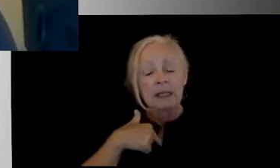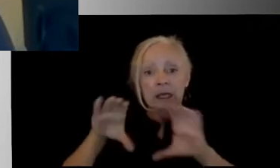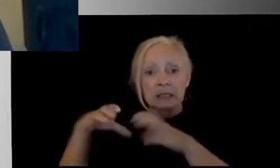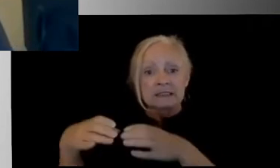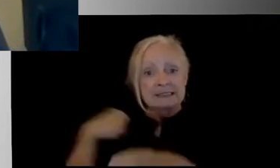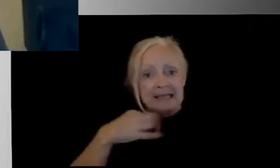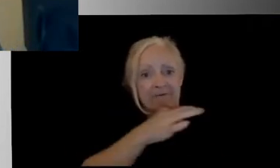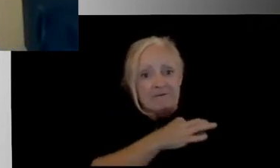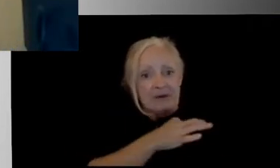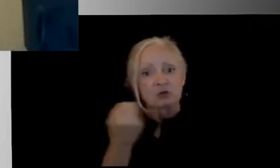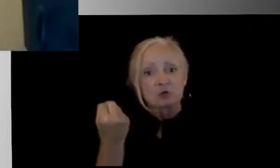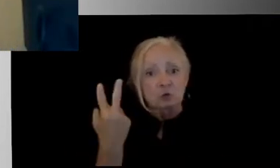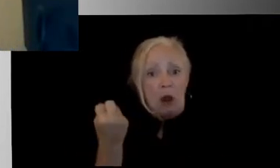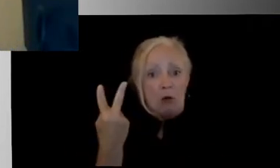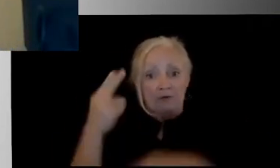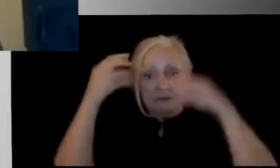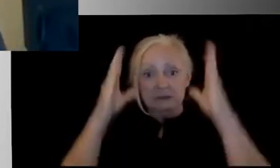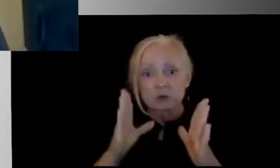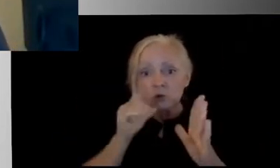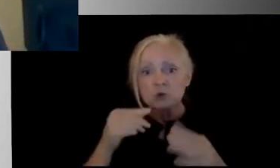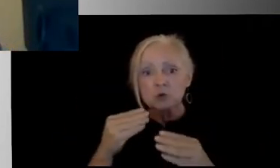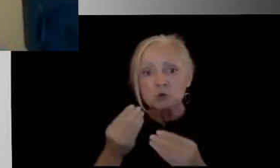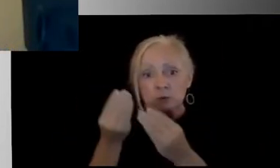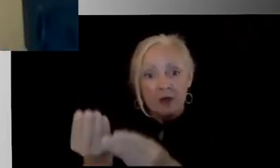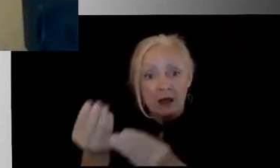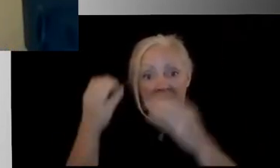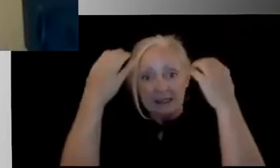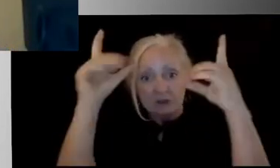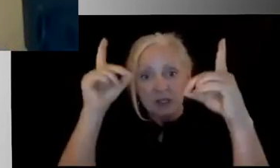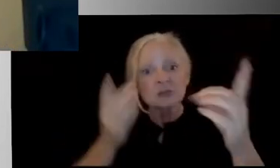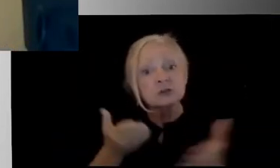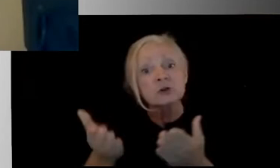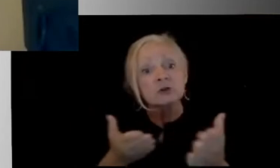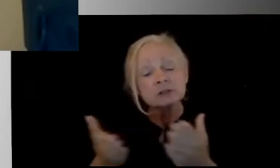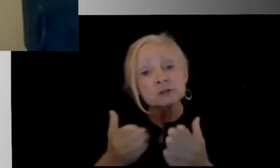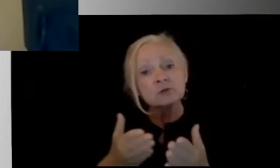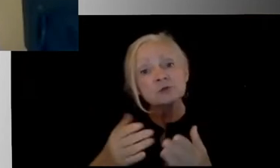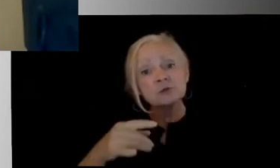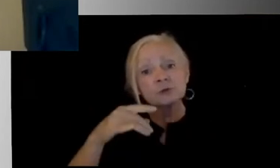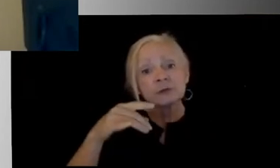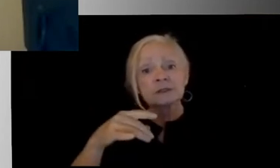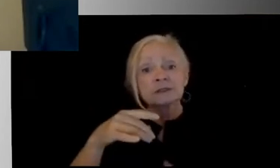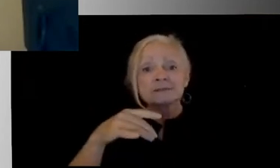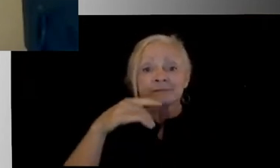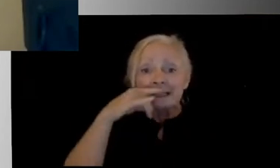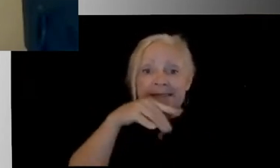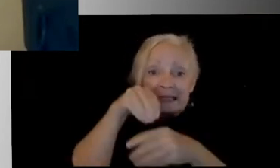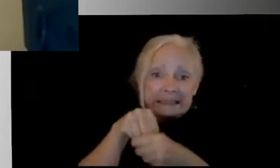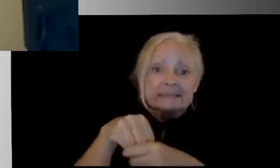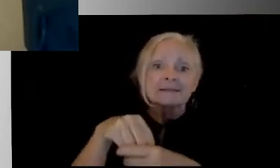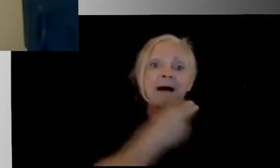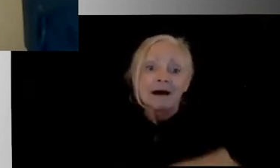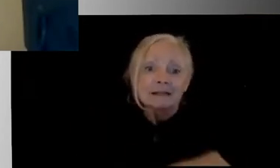12 teachers who provide all of the education services to Riley inpatients, and then we also provide services